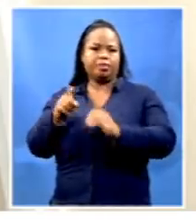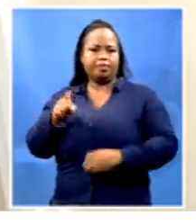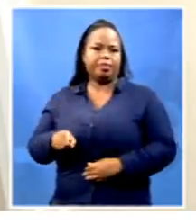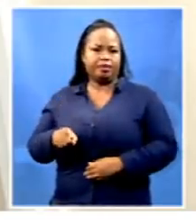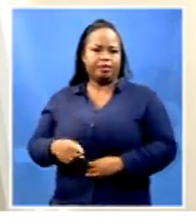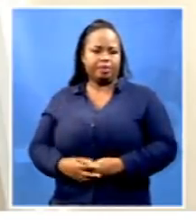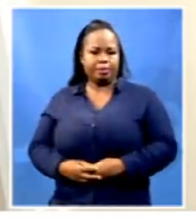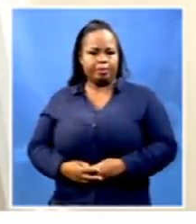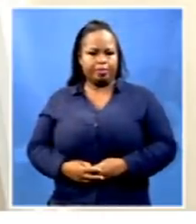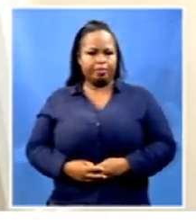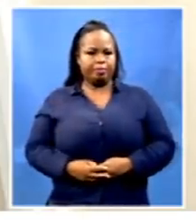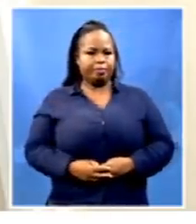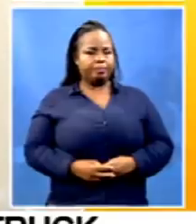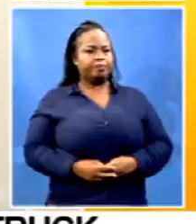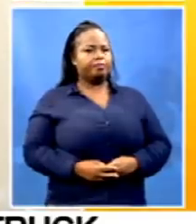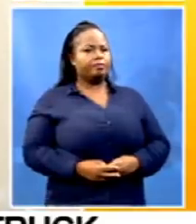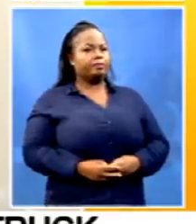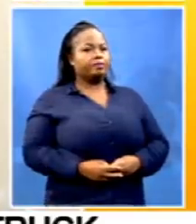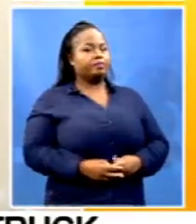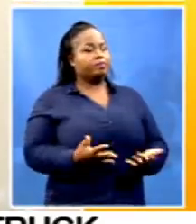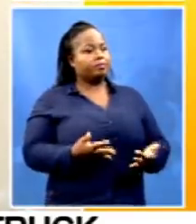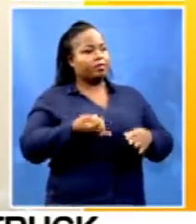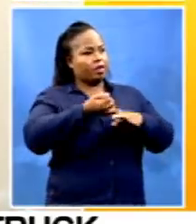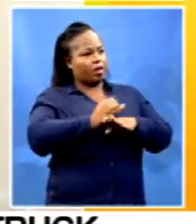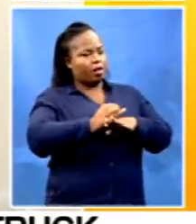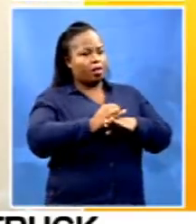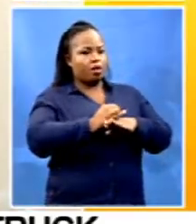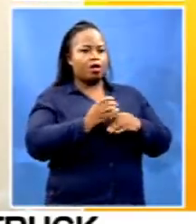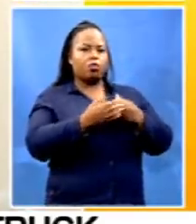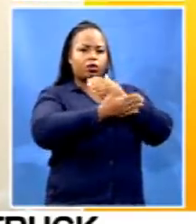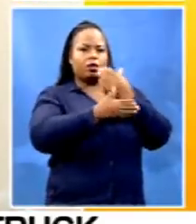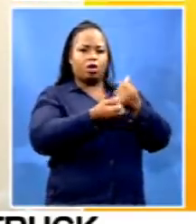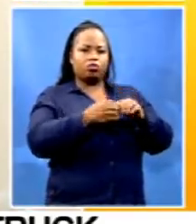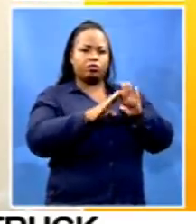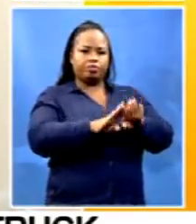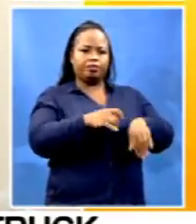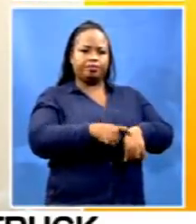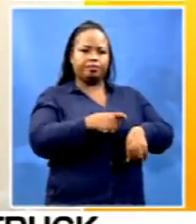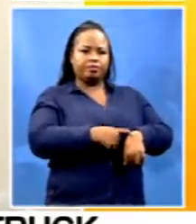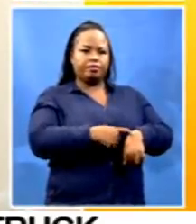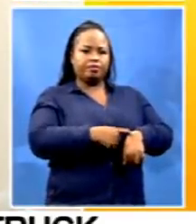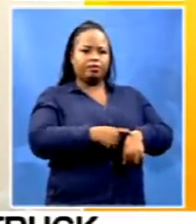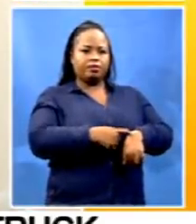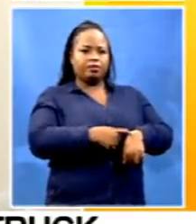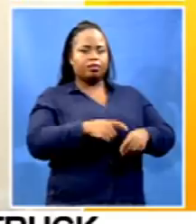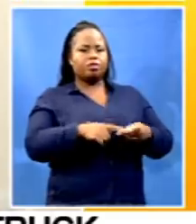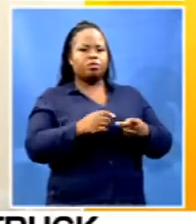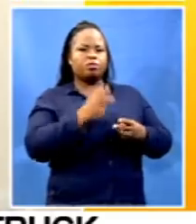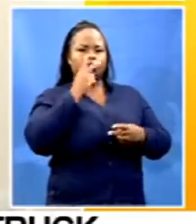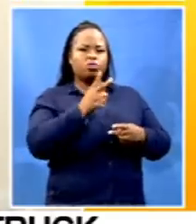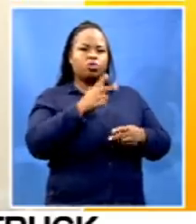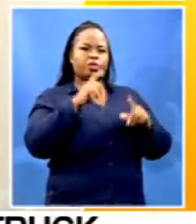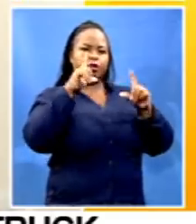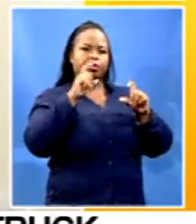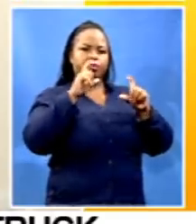all times. So earlier on during the lockdown period, we saw pictures being